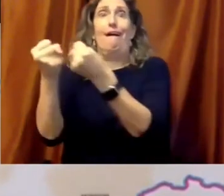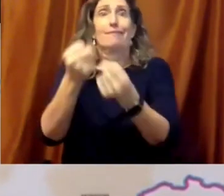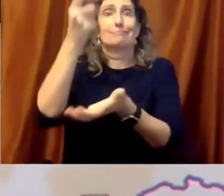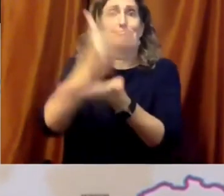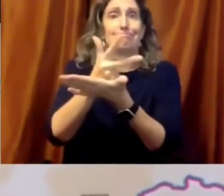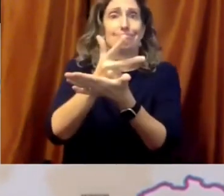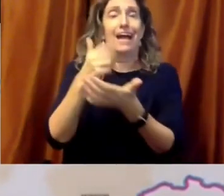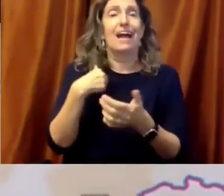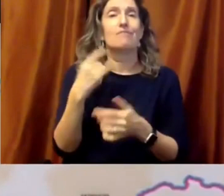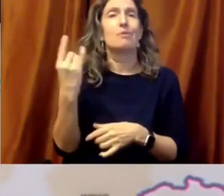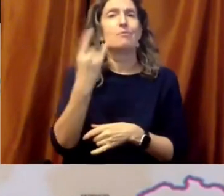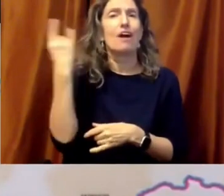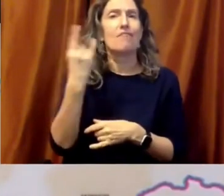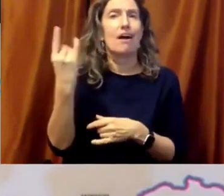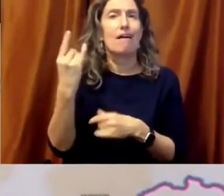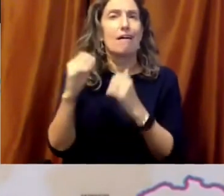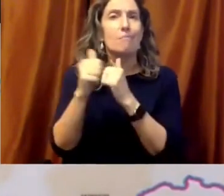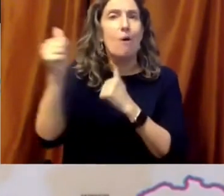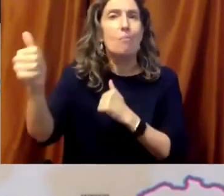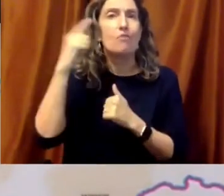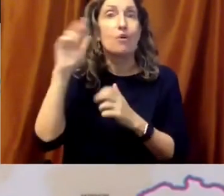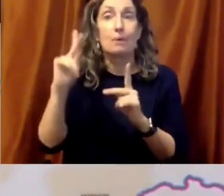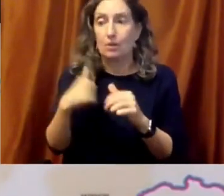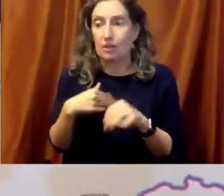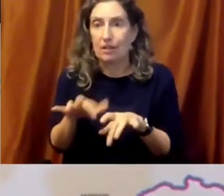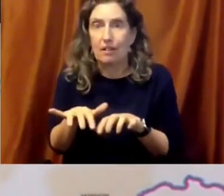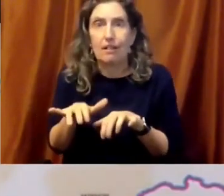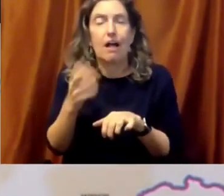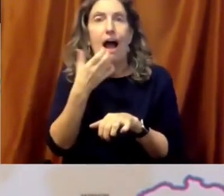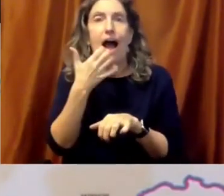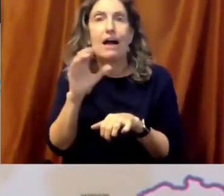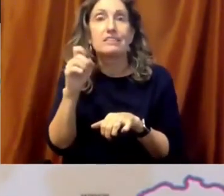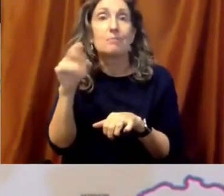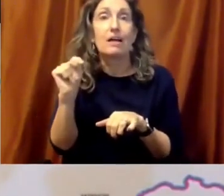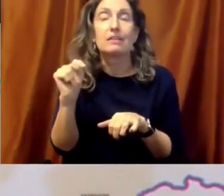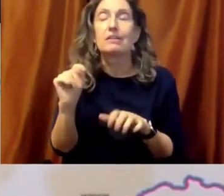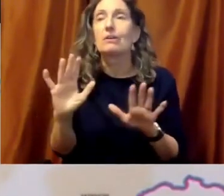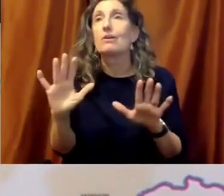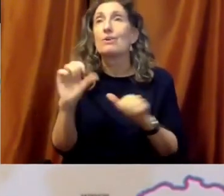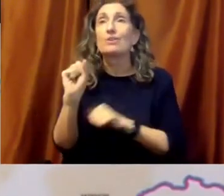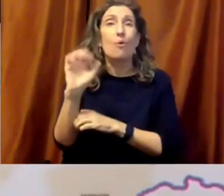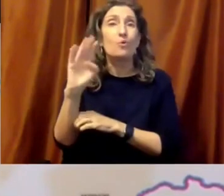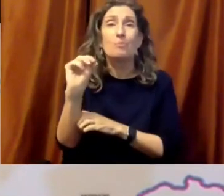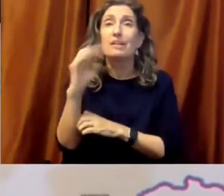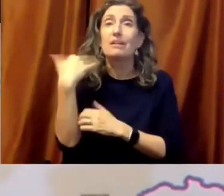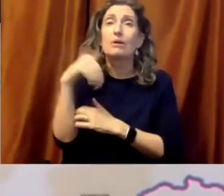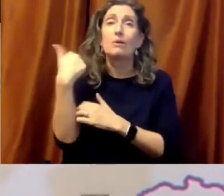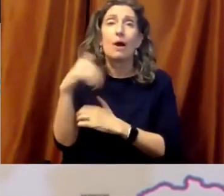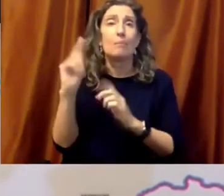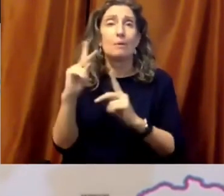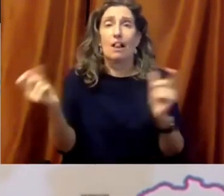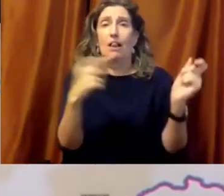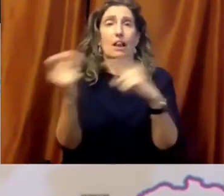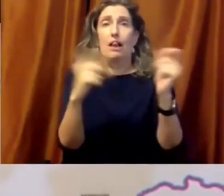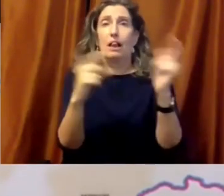platforms lit up with teachers sharing tips, ideas, technologies, and learning management strategies from their